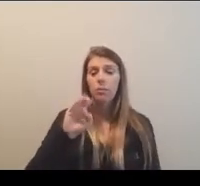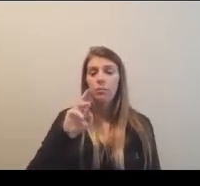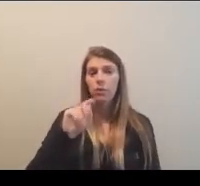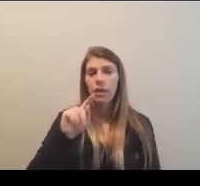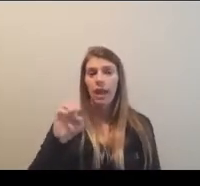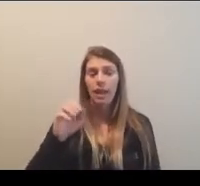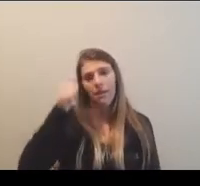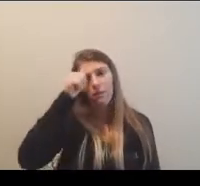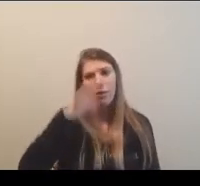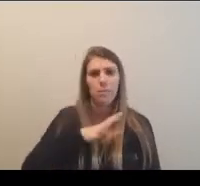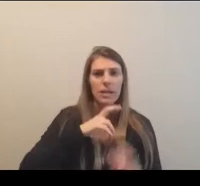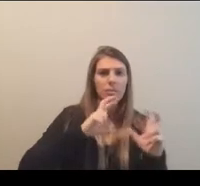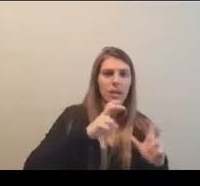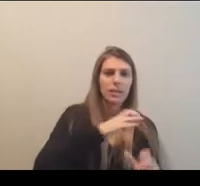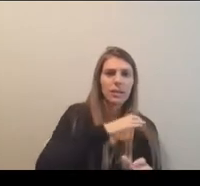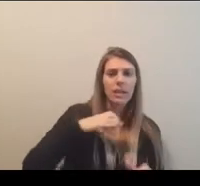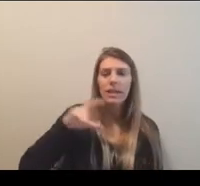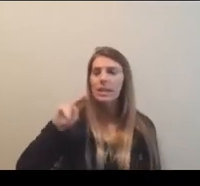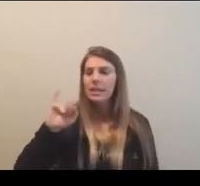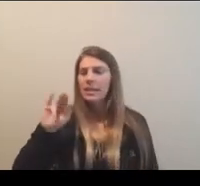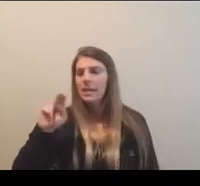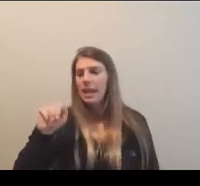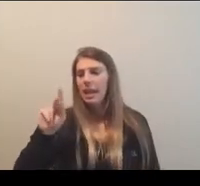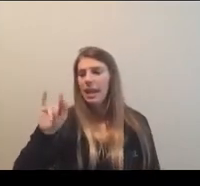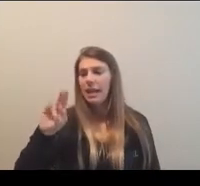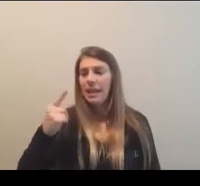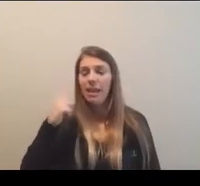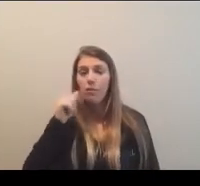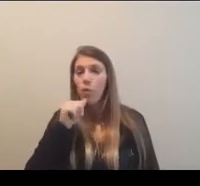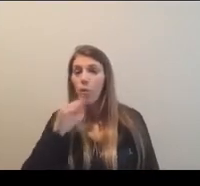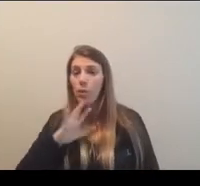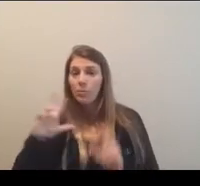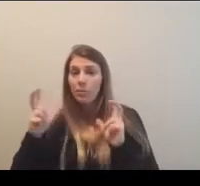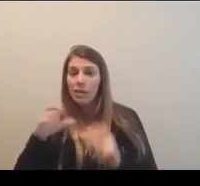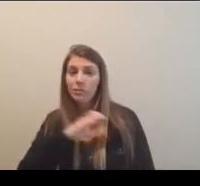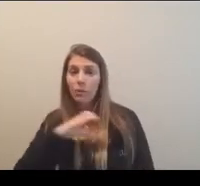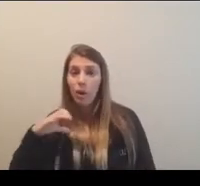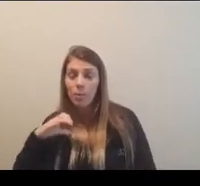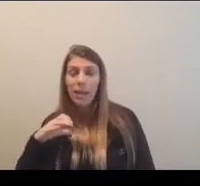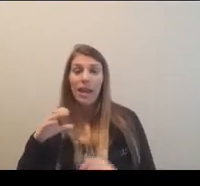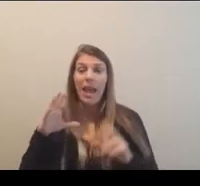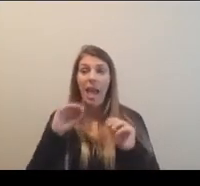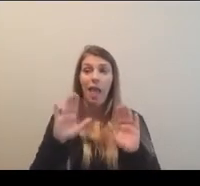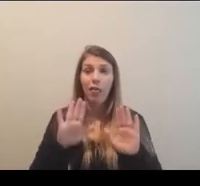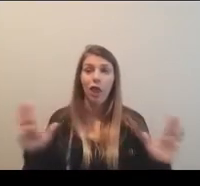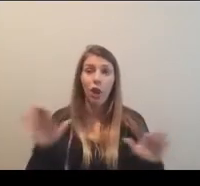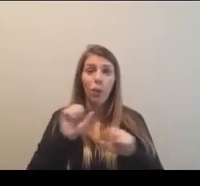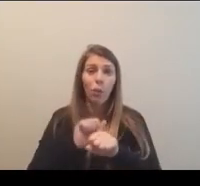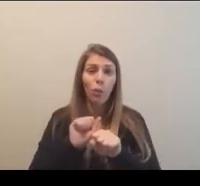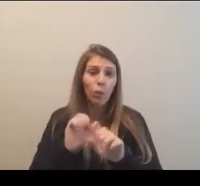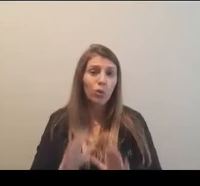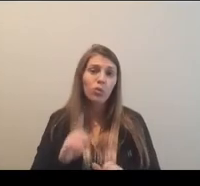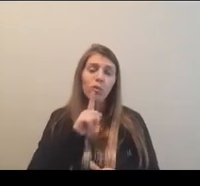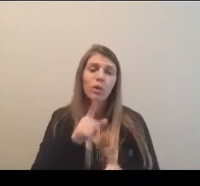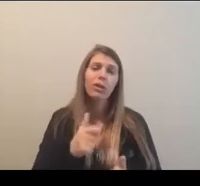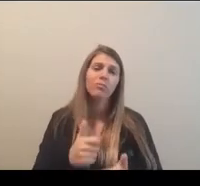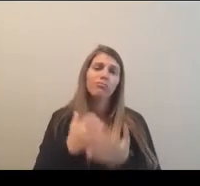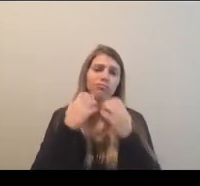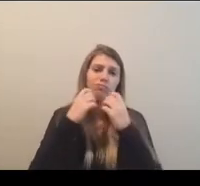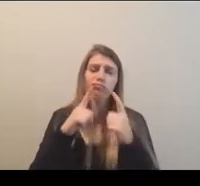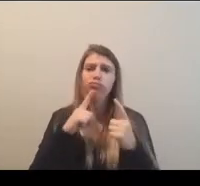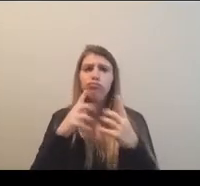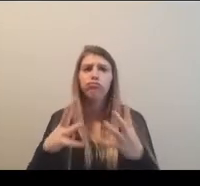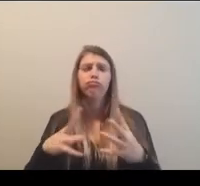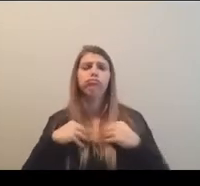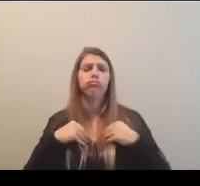men's basketball committee, Nina King and women's basketball committee and their colleagues who have very much embraced working more